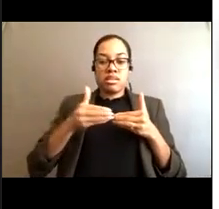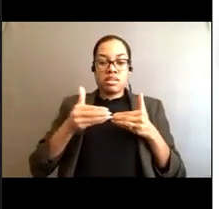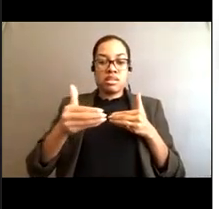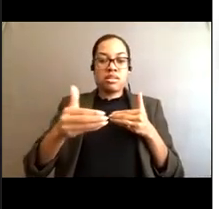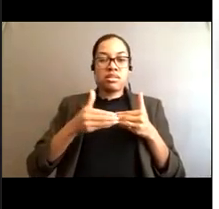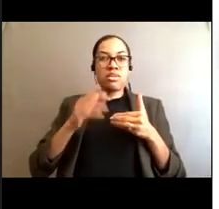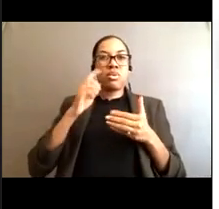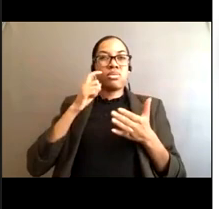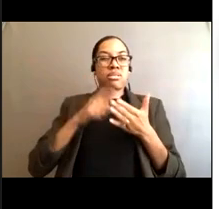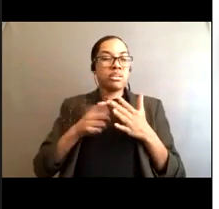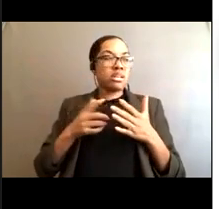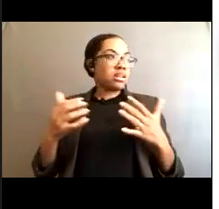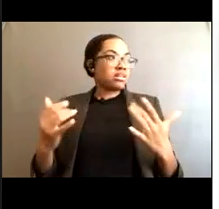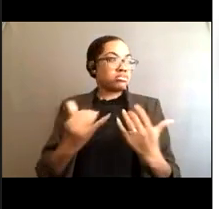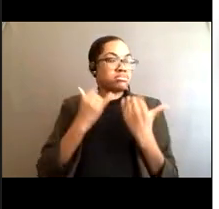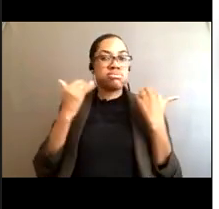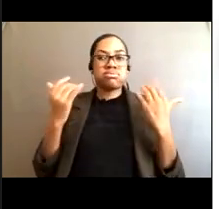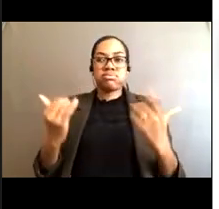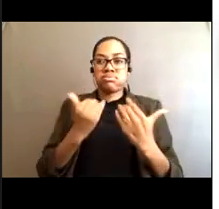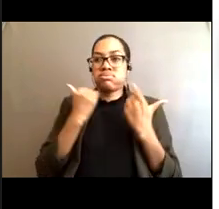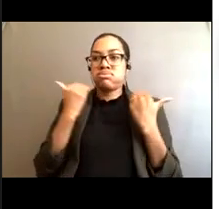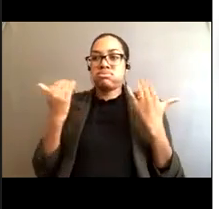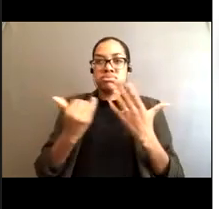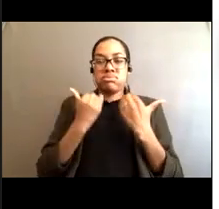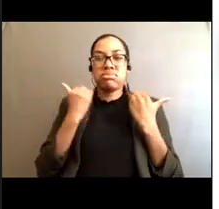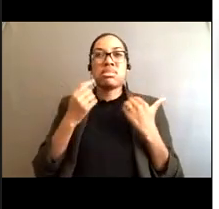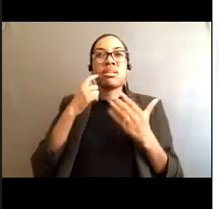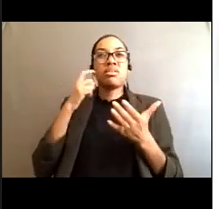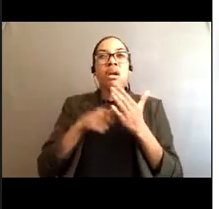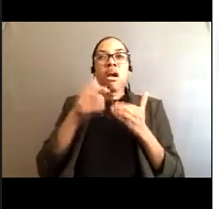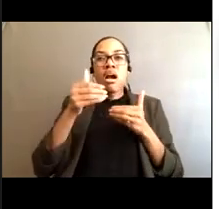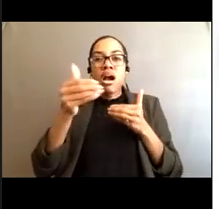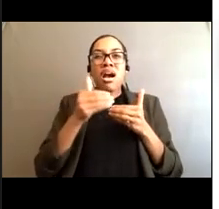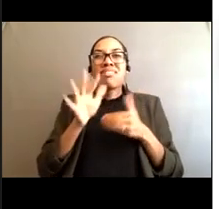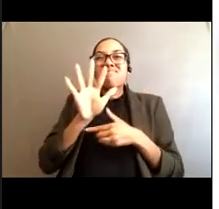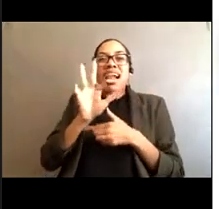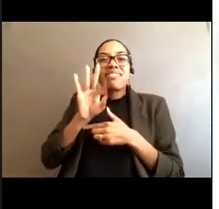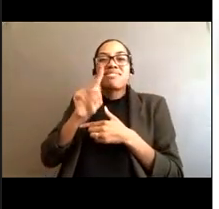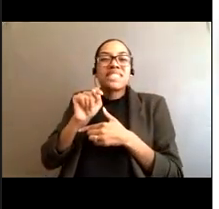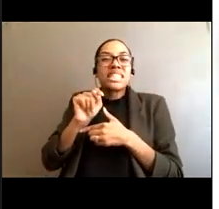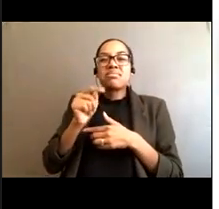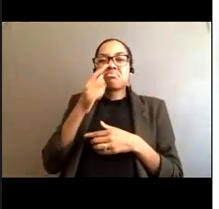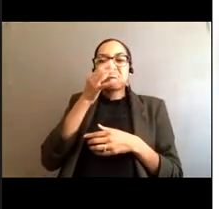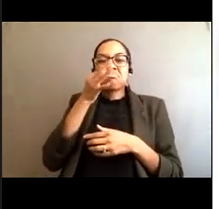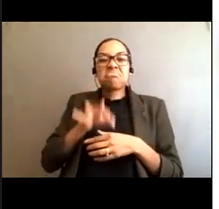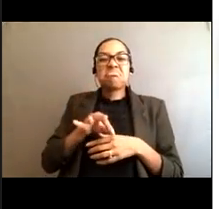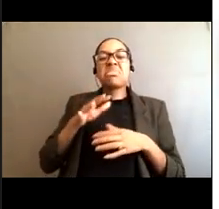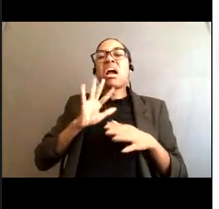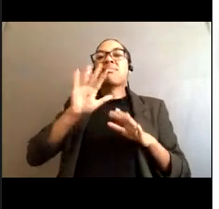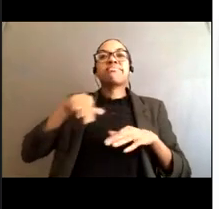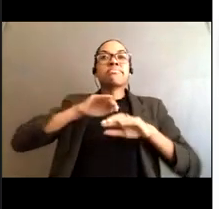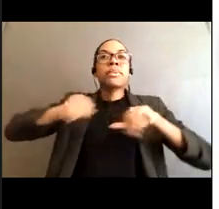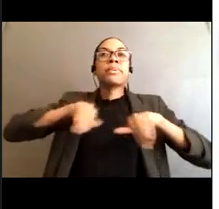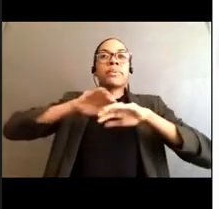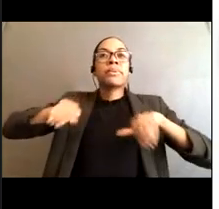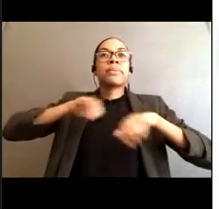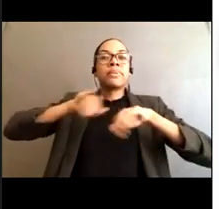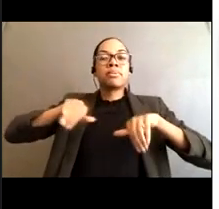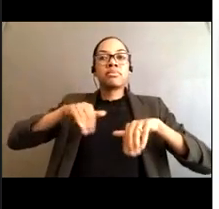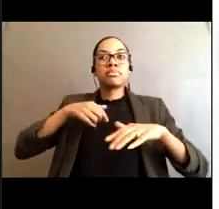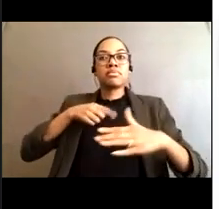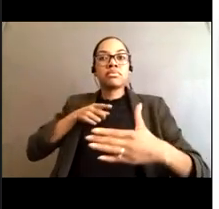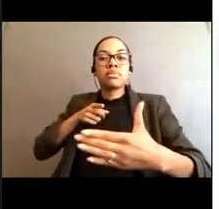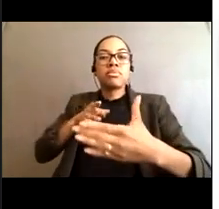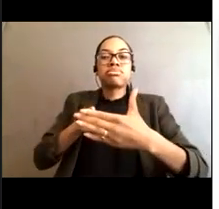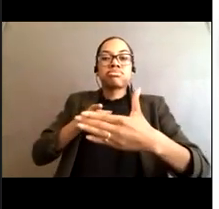beach. And oftentimes that's directly right against the rip current. So they stay on the treadmill, they get tired quickly, and they